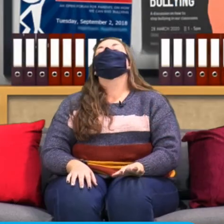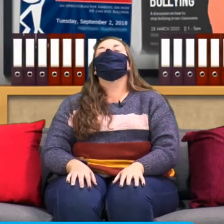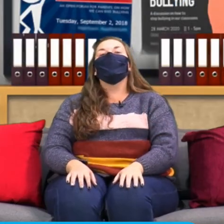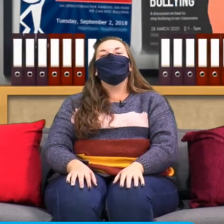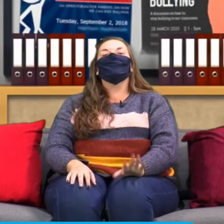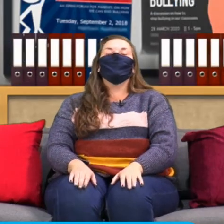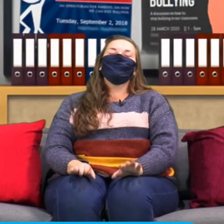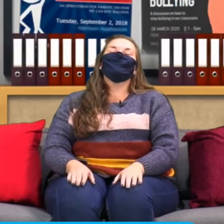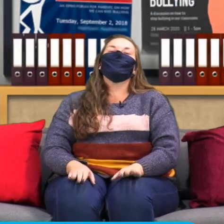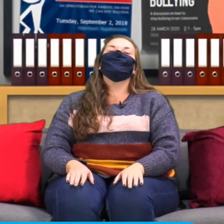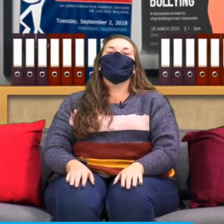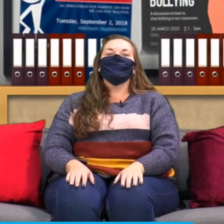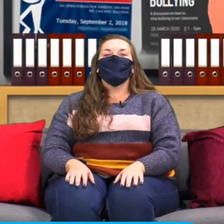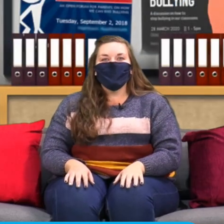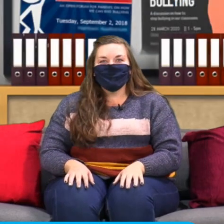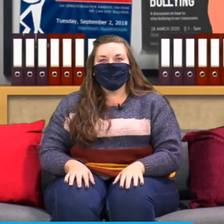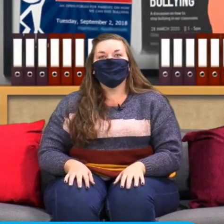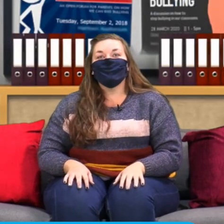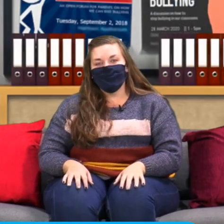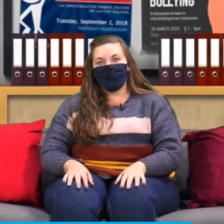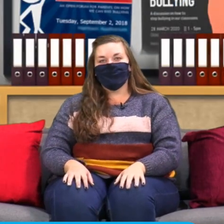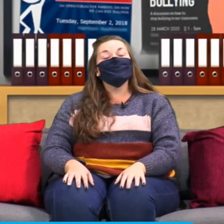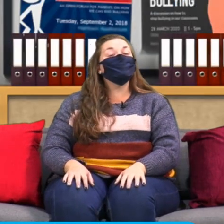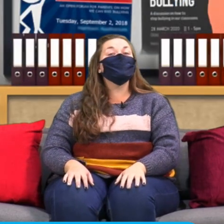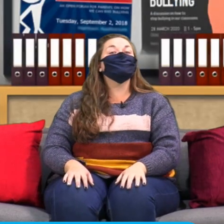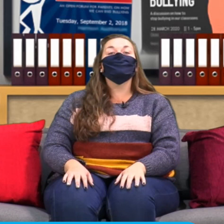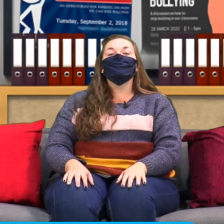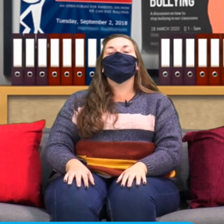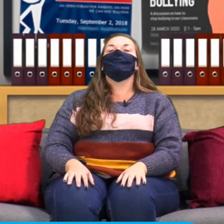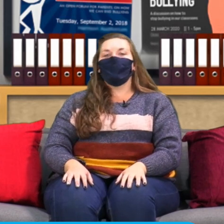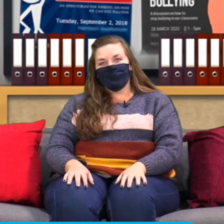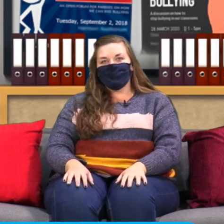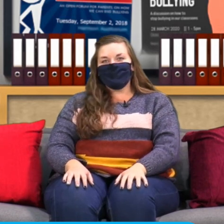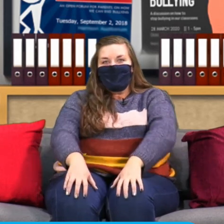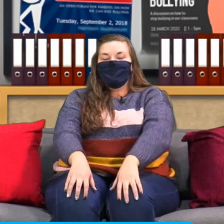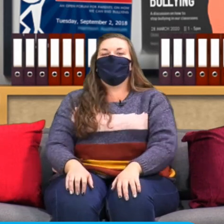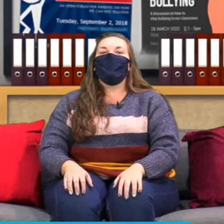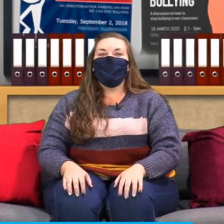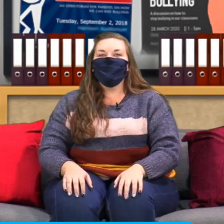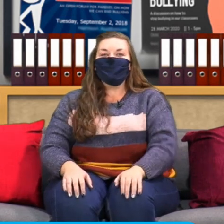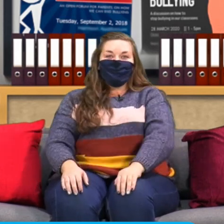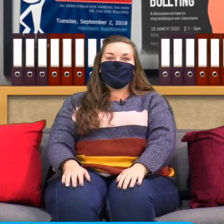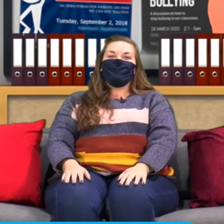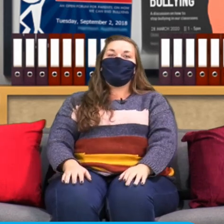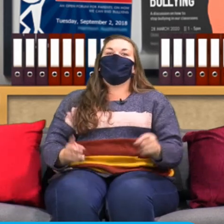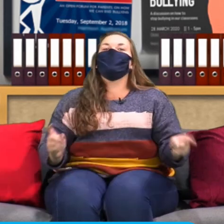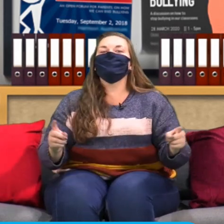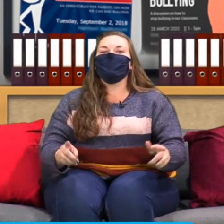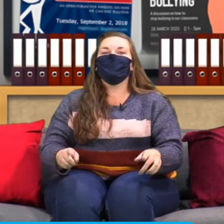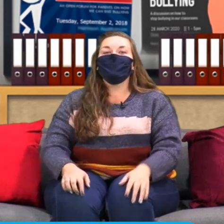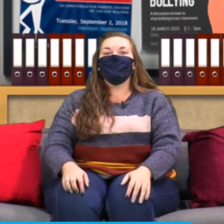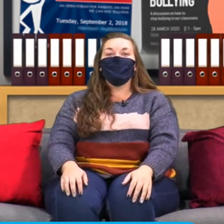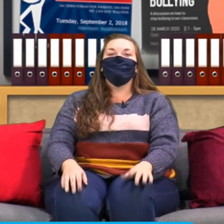bye wow thank you very very much teacher Dumi for teaching us all about multiples so now just because we think